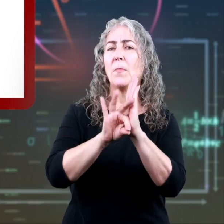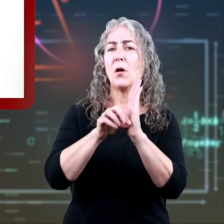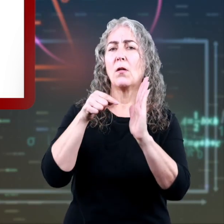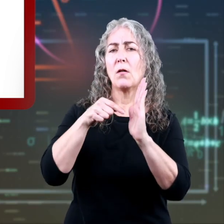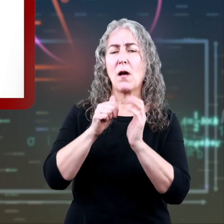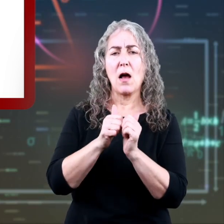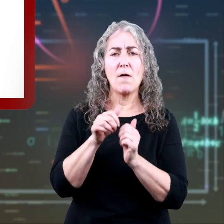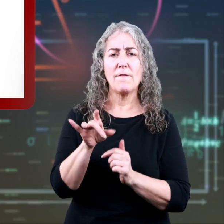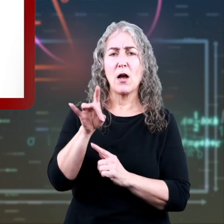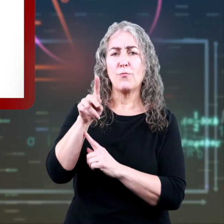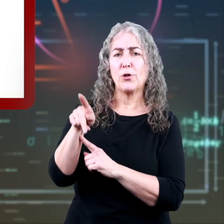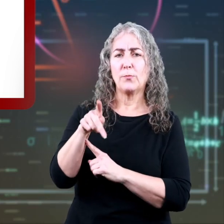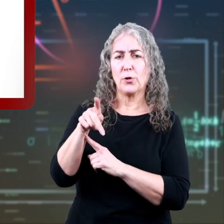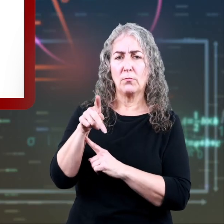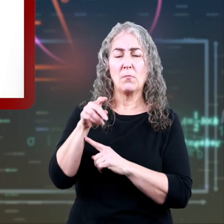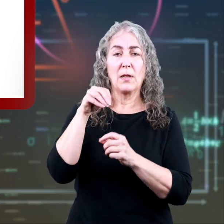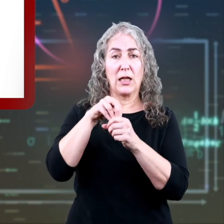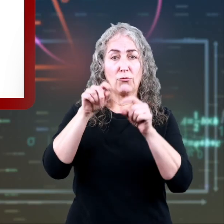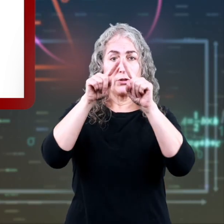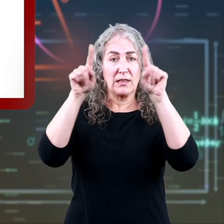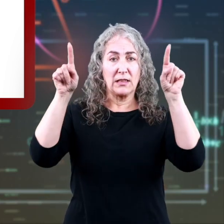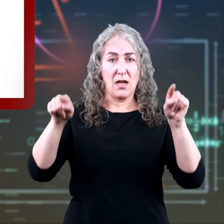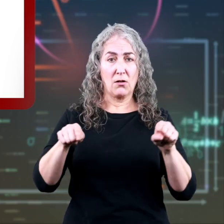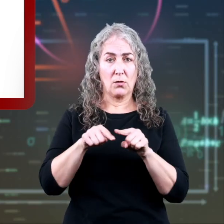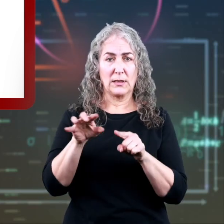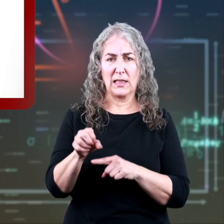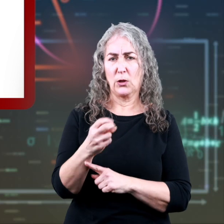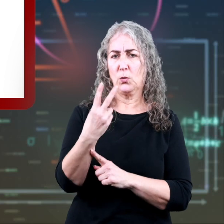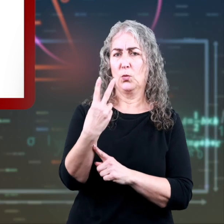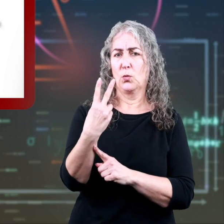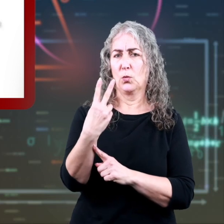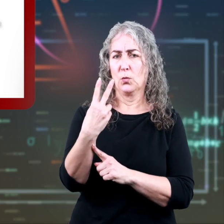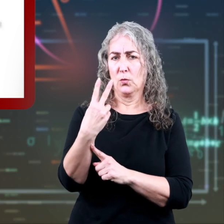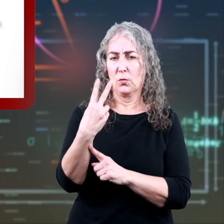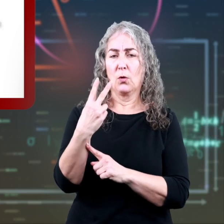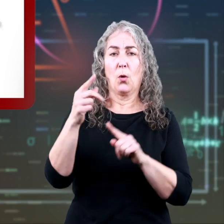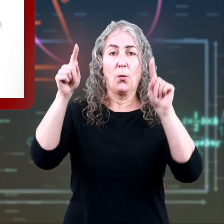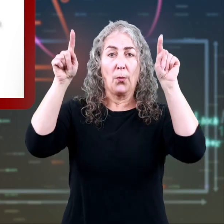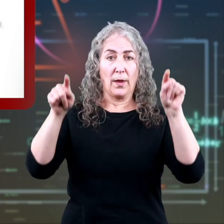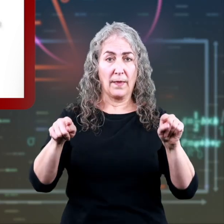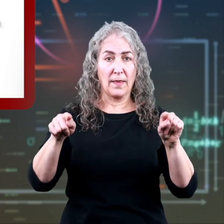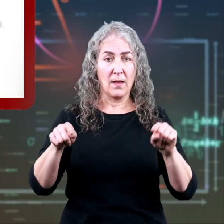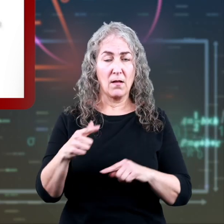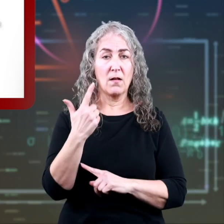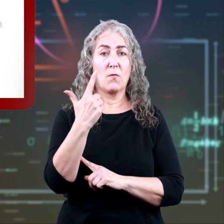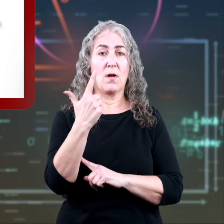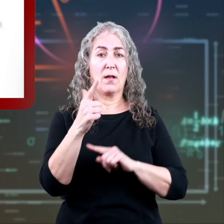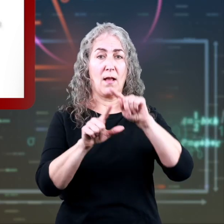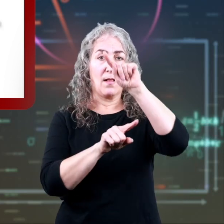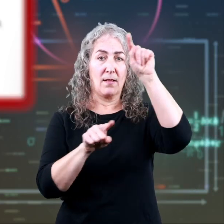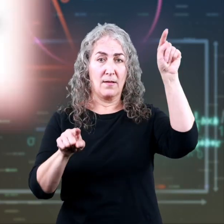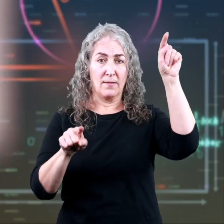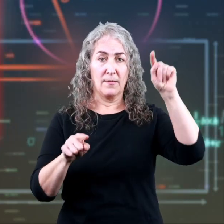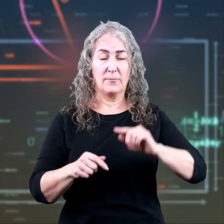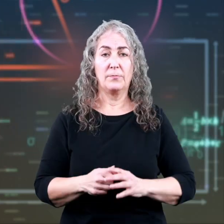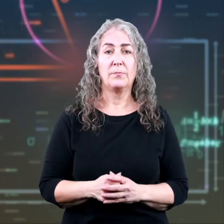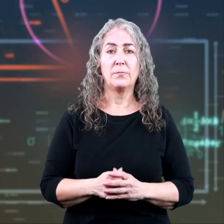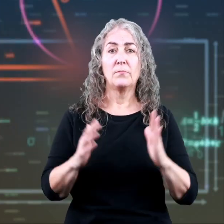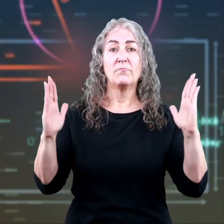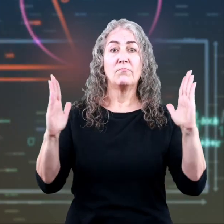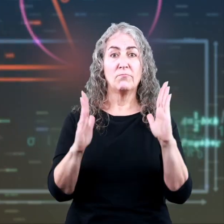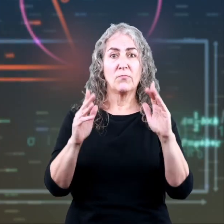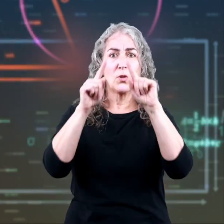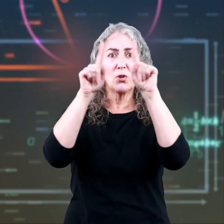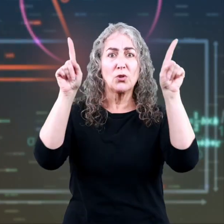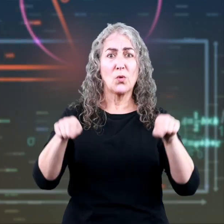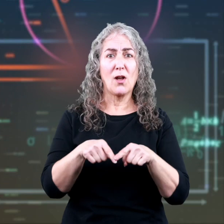formula for finding the perimeter of a rectangle is to take 2 times the width and add it to 2 times the length. But what